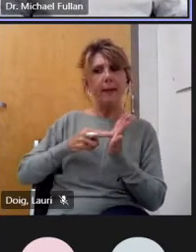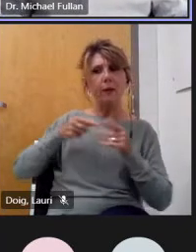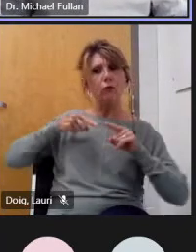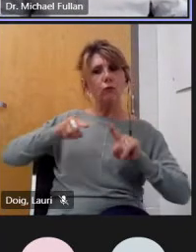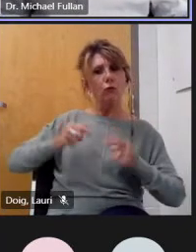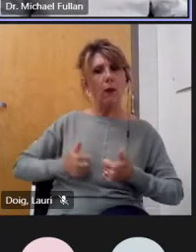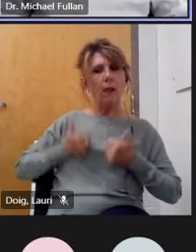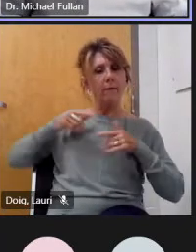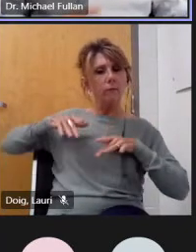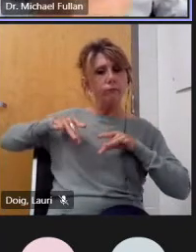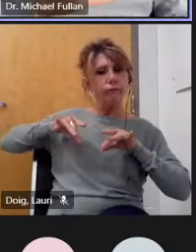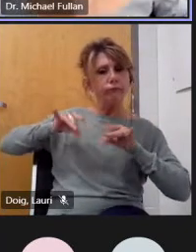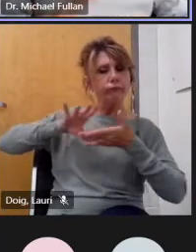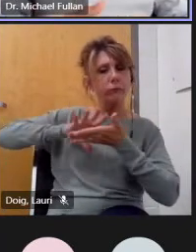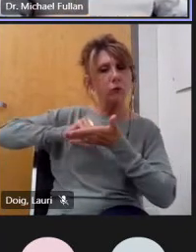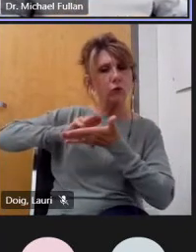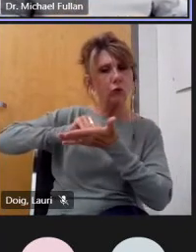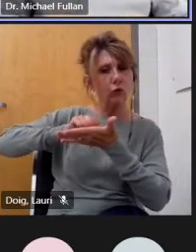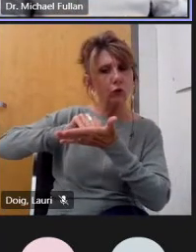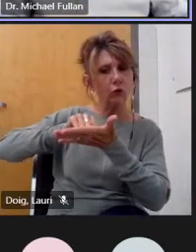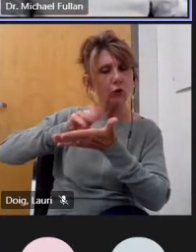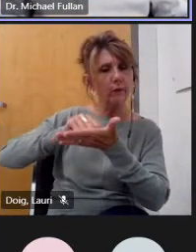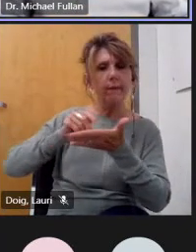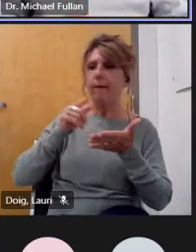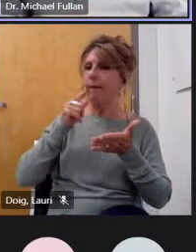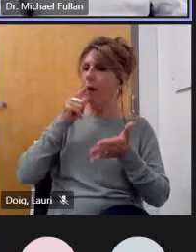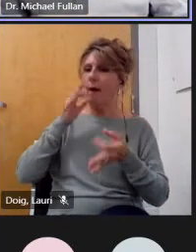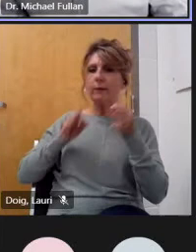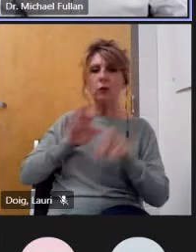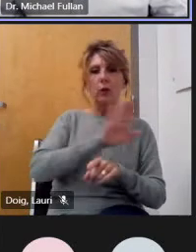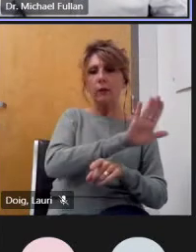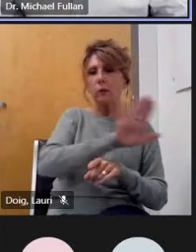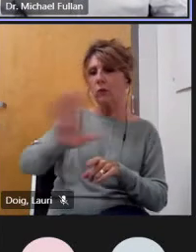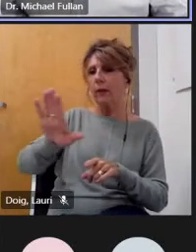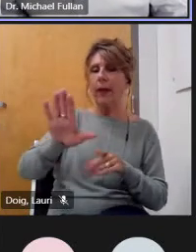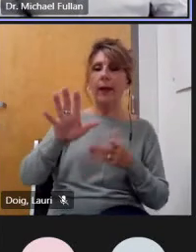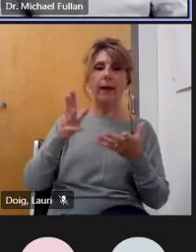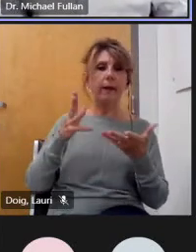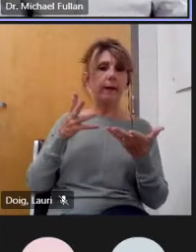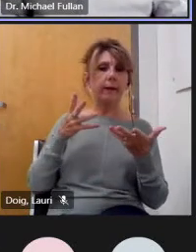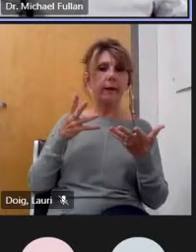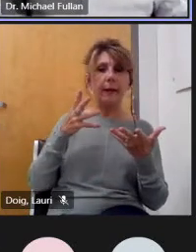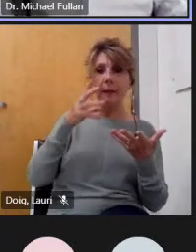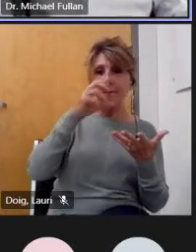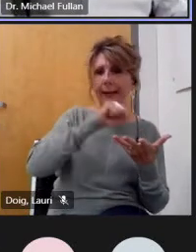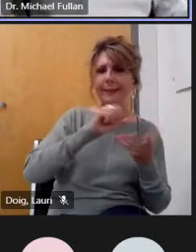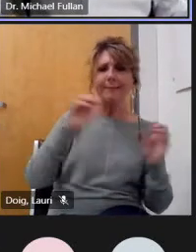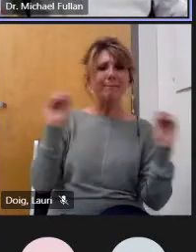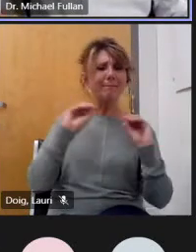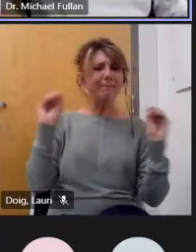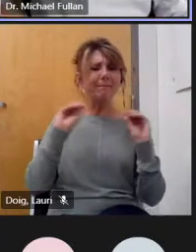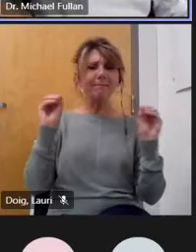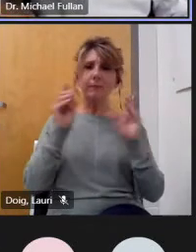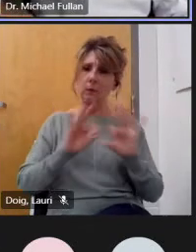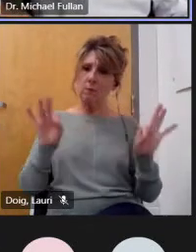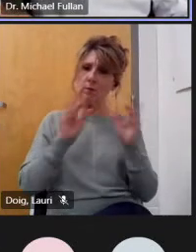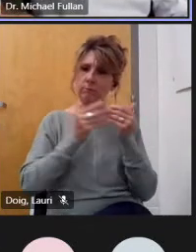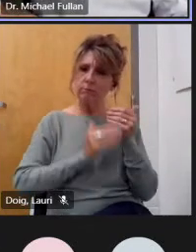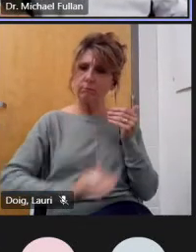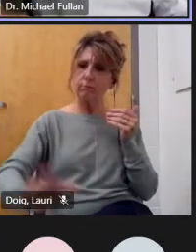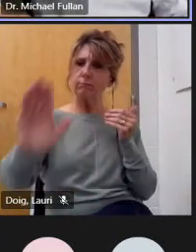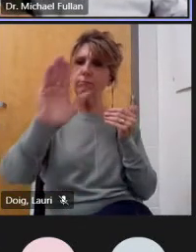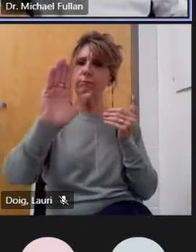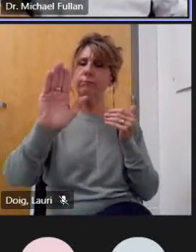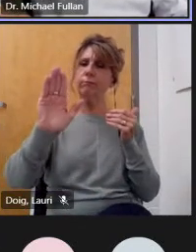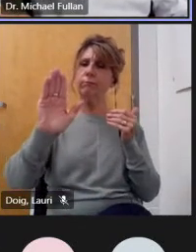being non-judgmental about it really getting into the motivation getting the activity going all of those is essential i know and